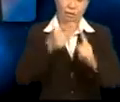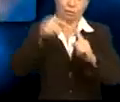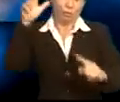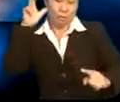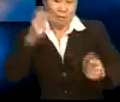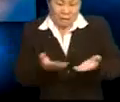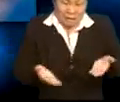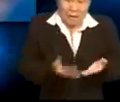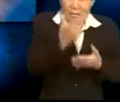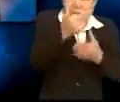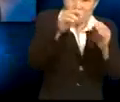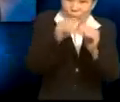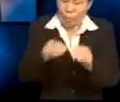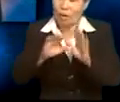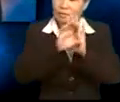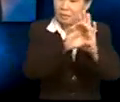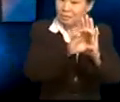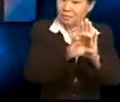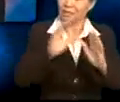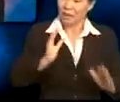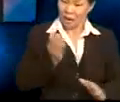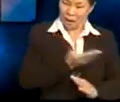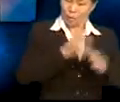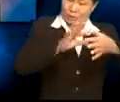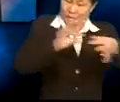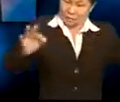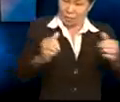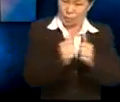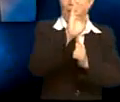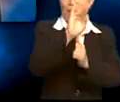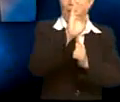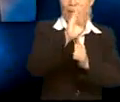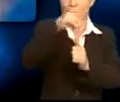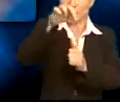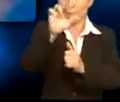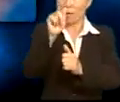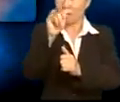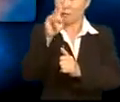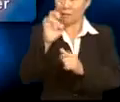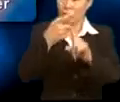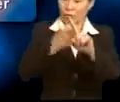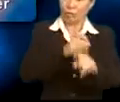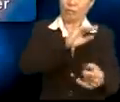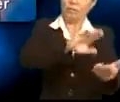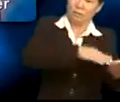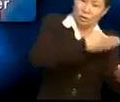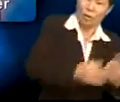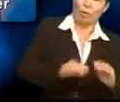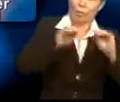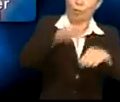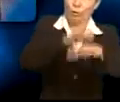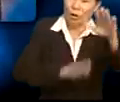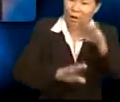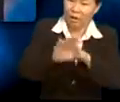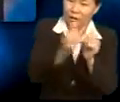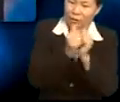Here are three more examples of sentences with imperatives from the song. Put your hands together,